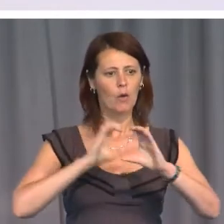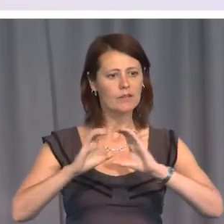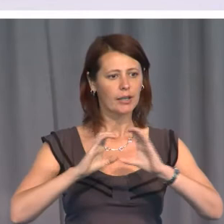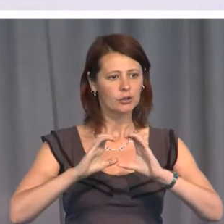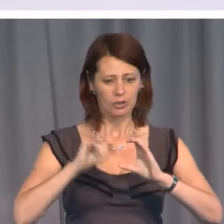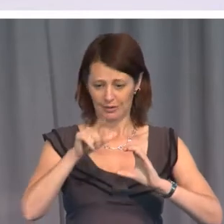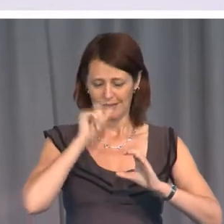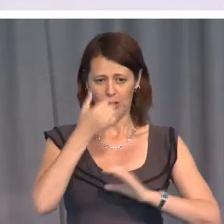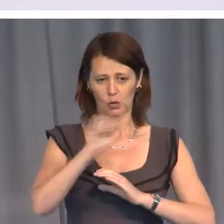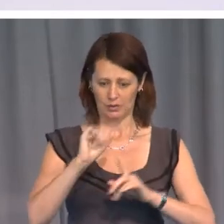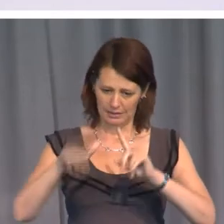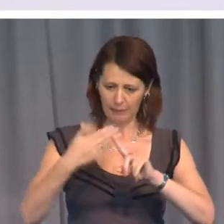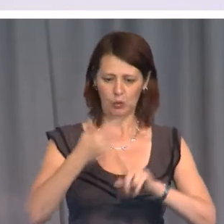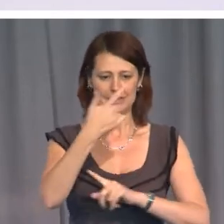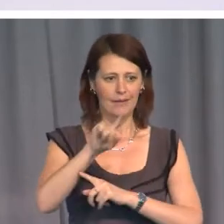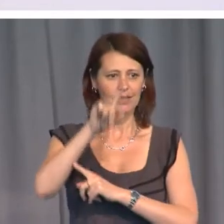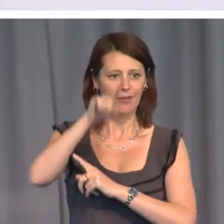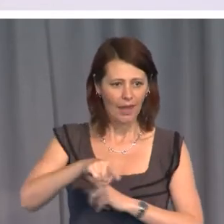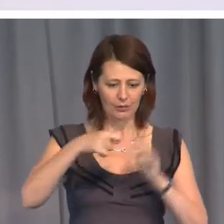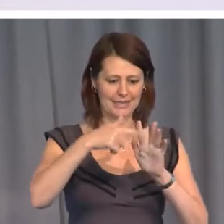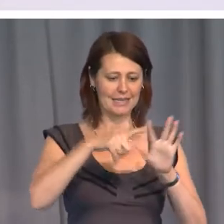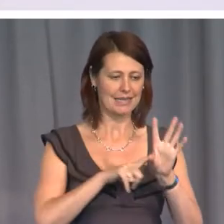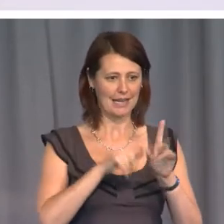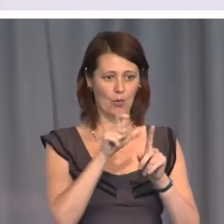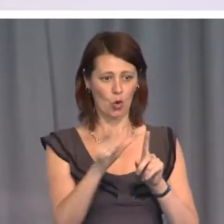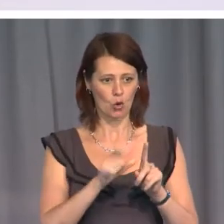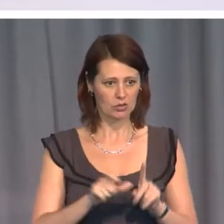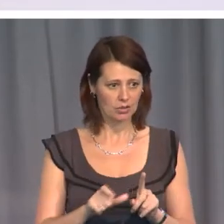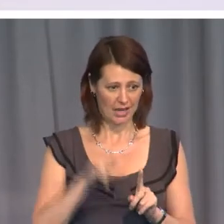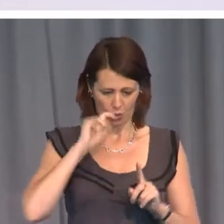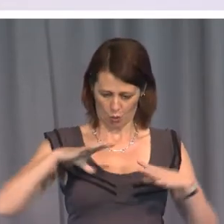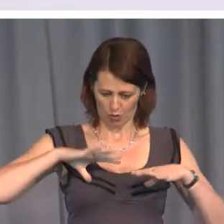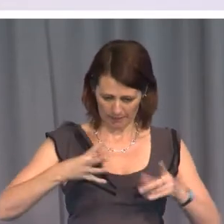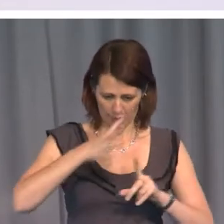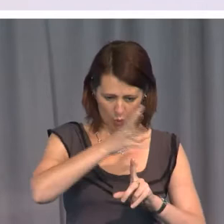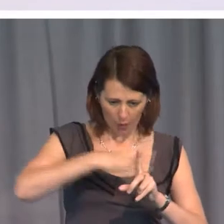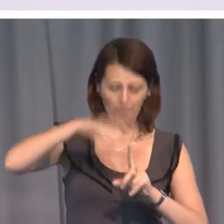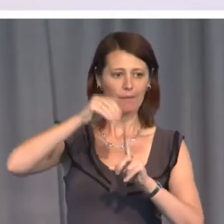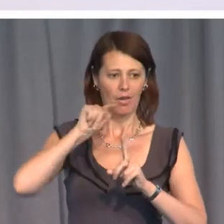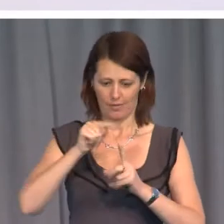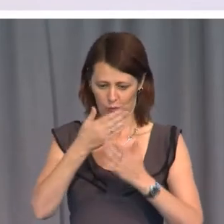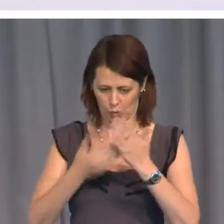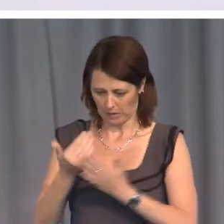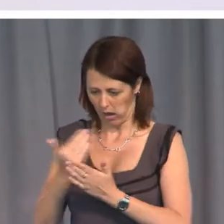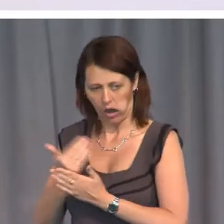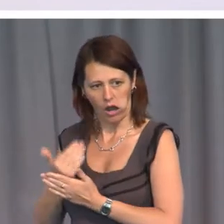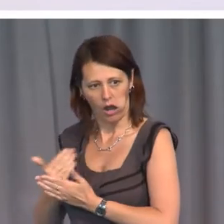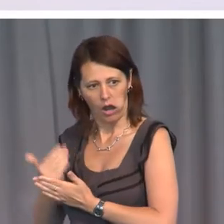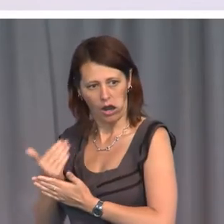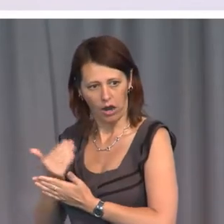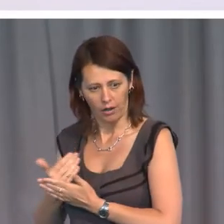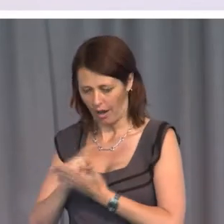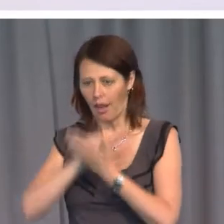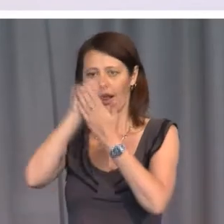70,000 key words that it automatically hoovers up for storage and subsequent